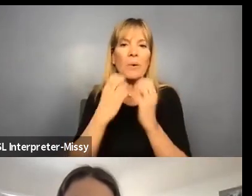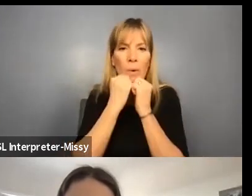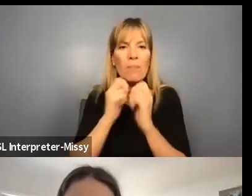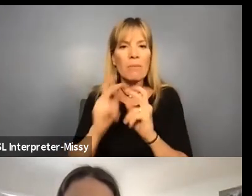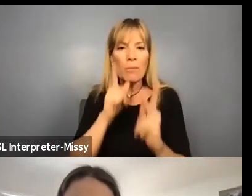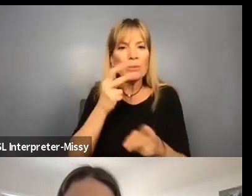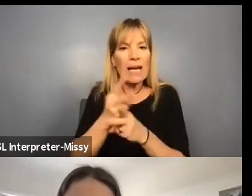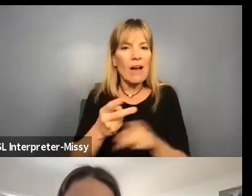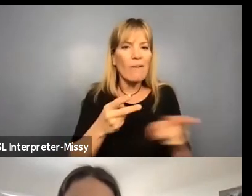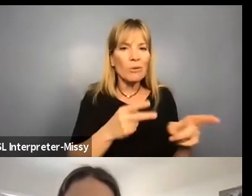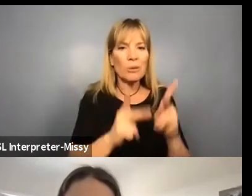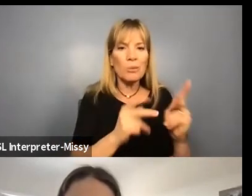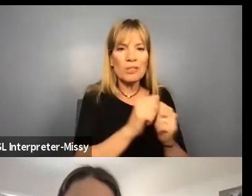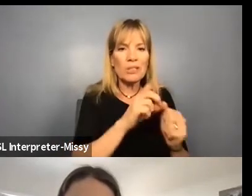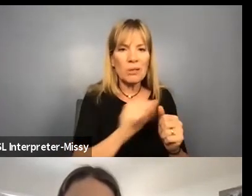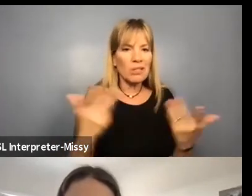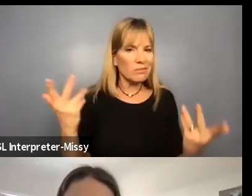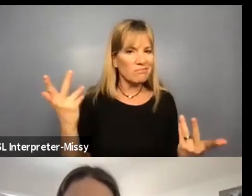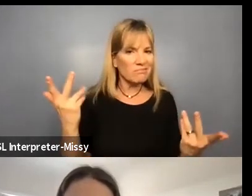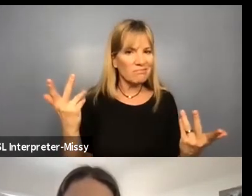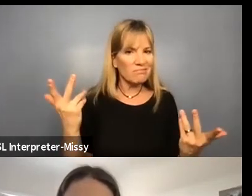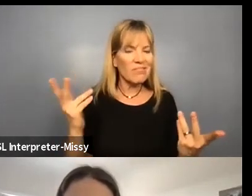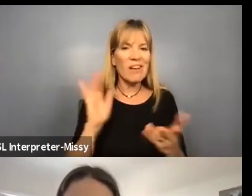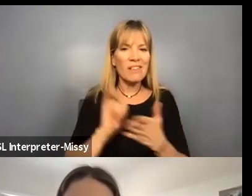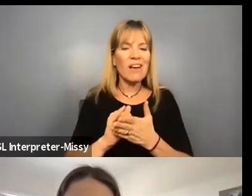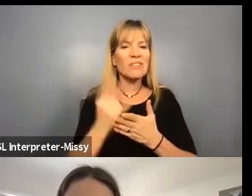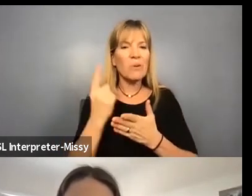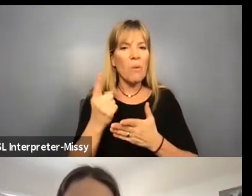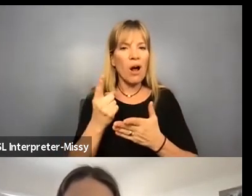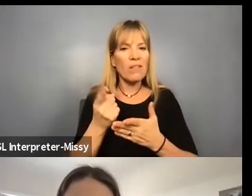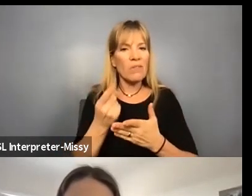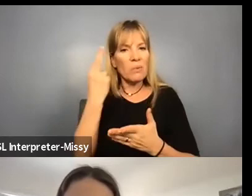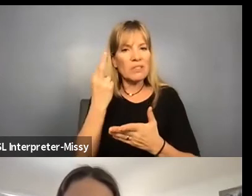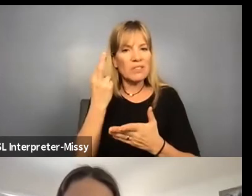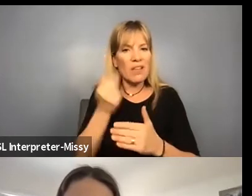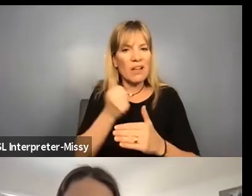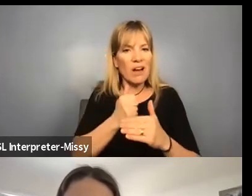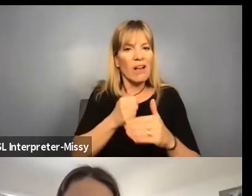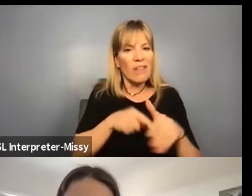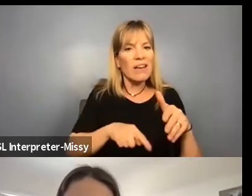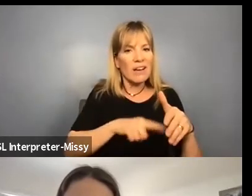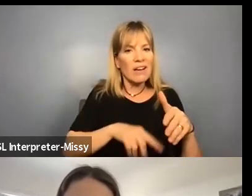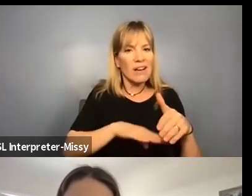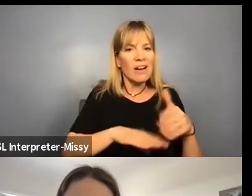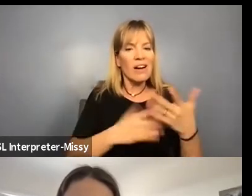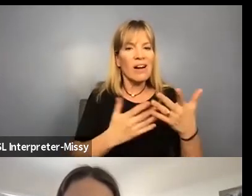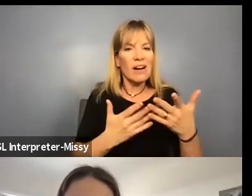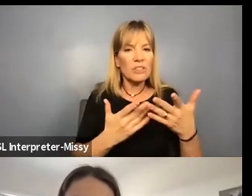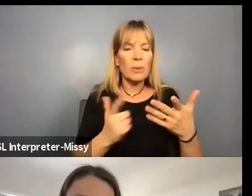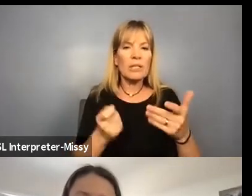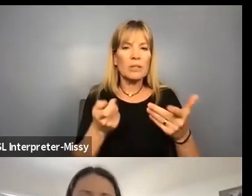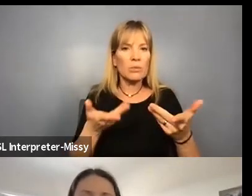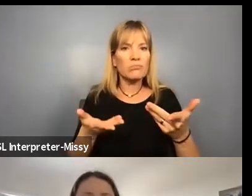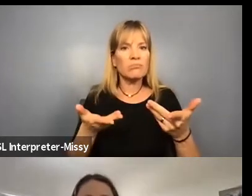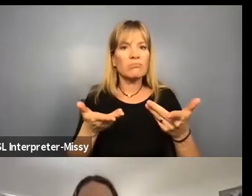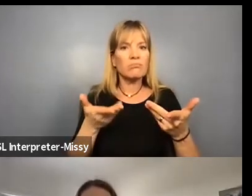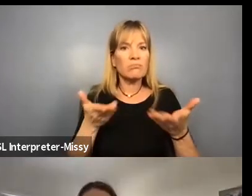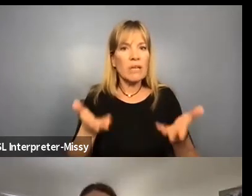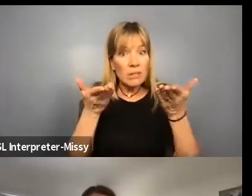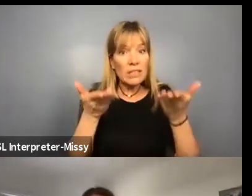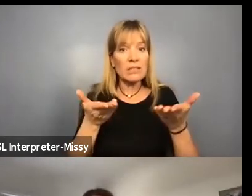I think that that's one of the underlying causes. We need to uplift the direct care services and